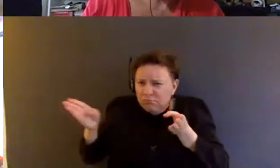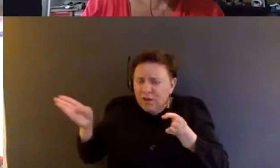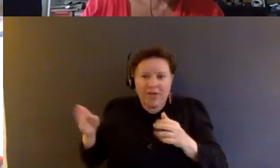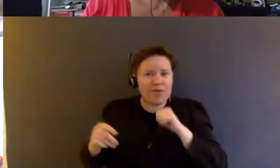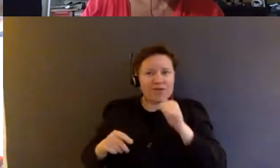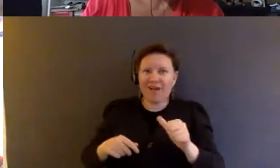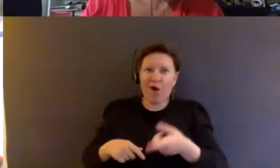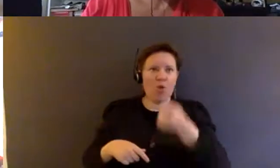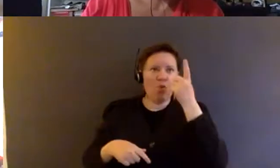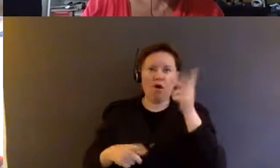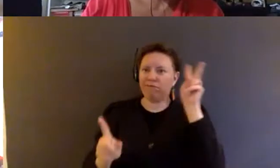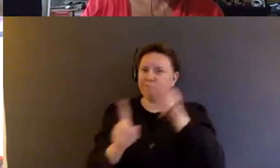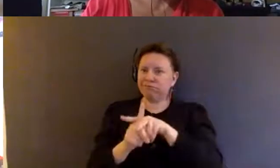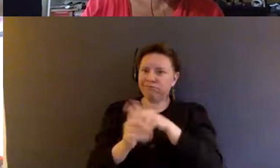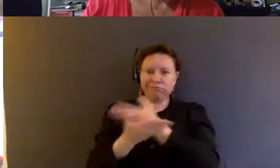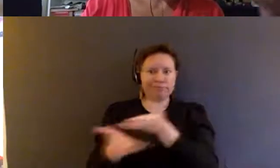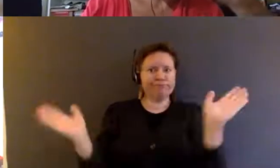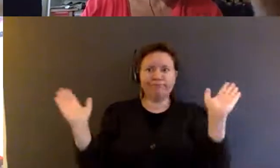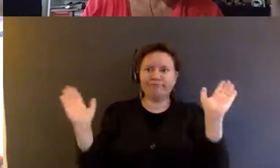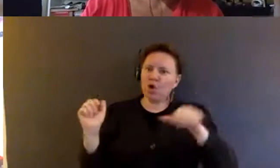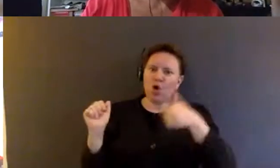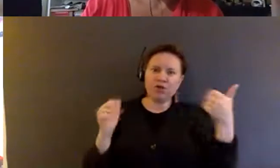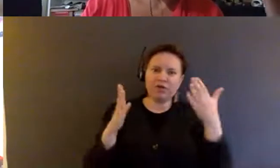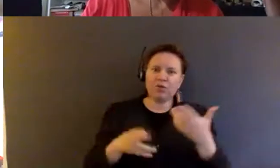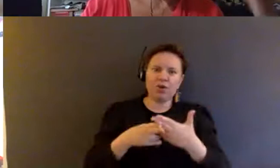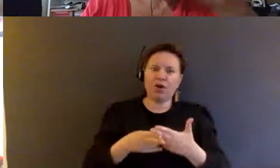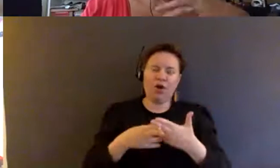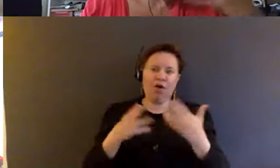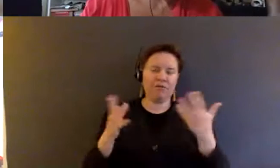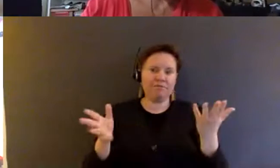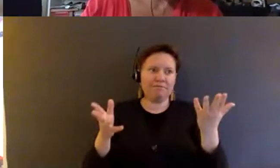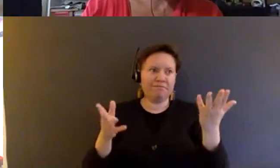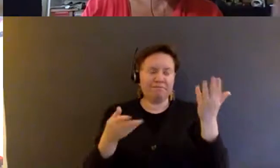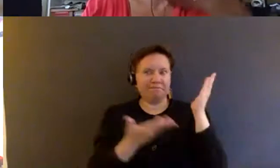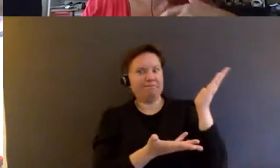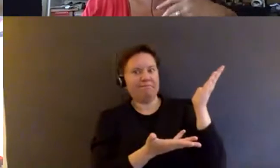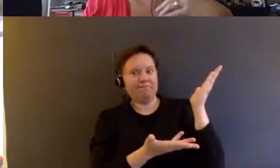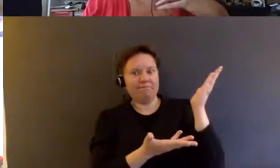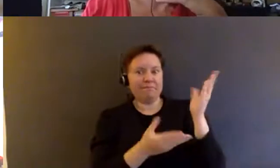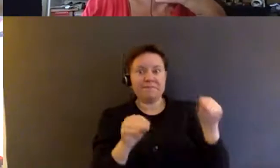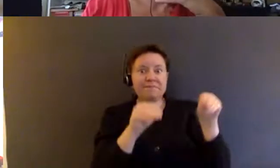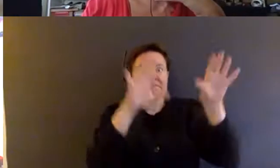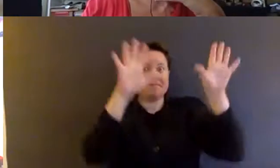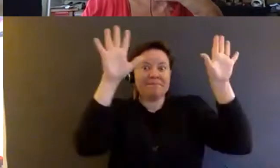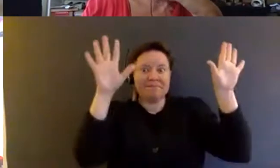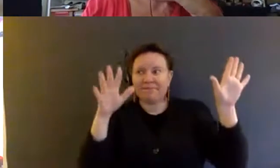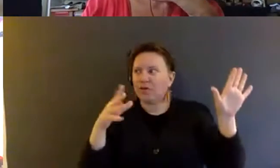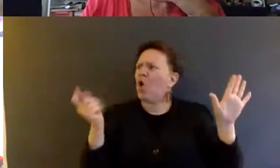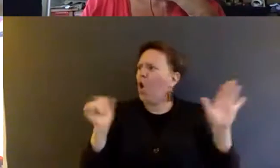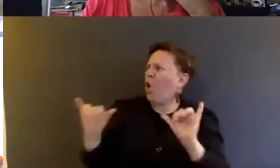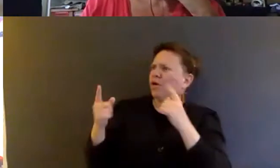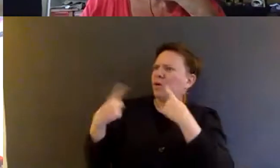alternative that we're going to call twinkle or something, and then people would be placed in twinkle instead of in like another place.